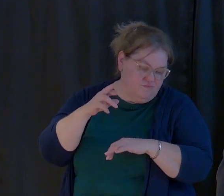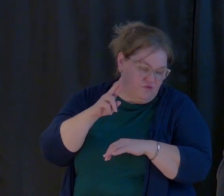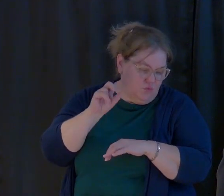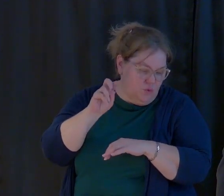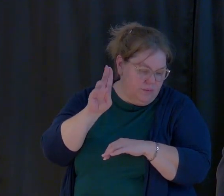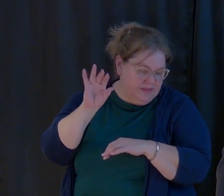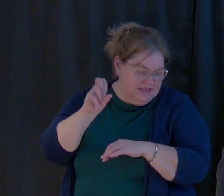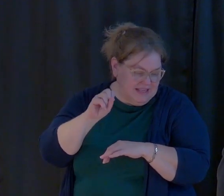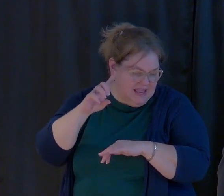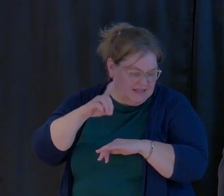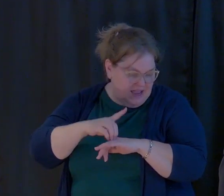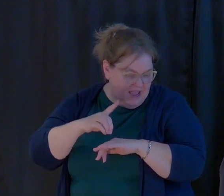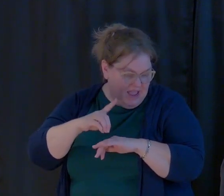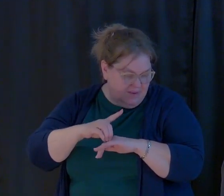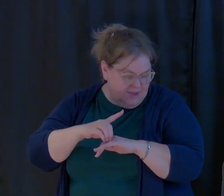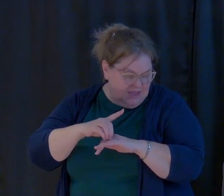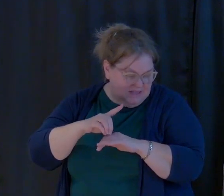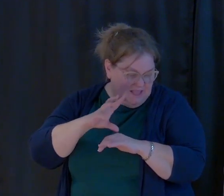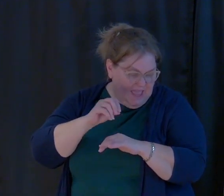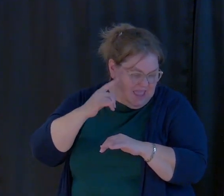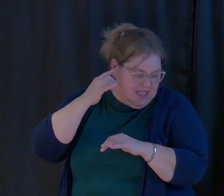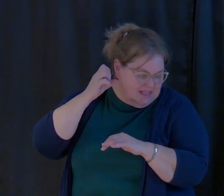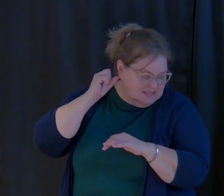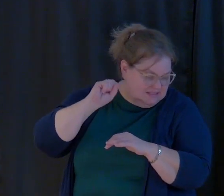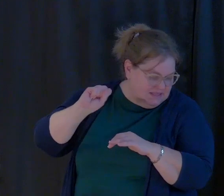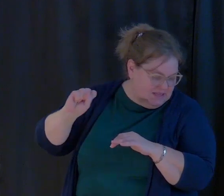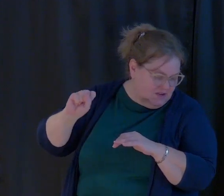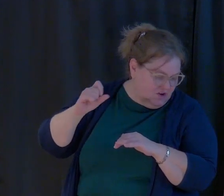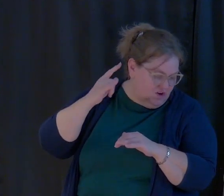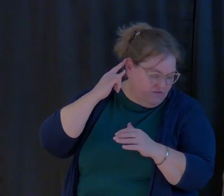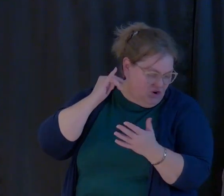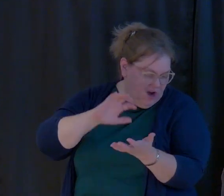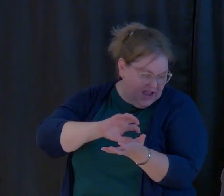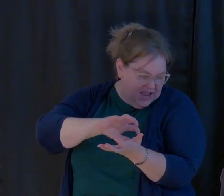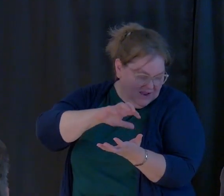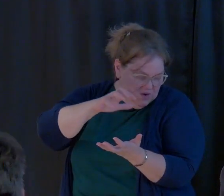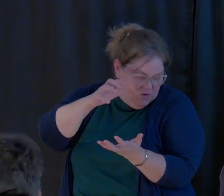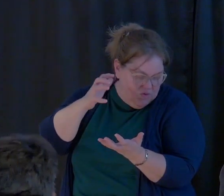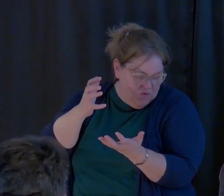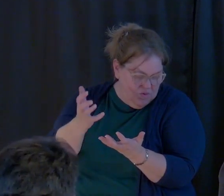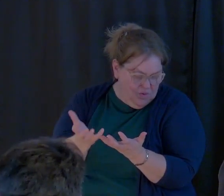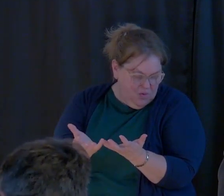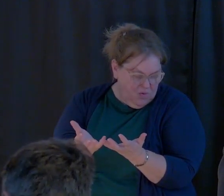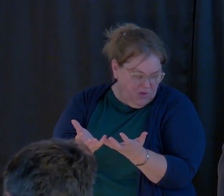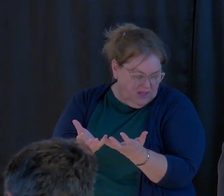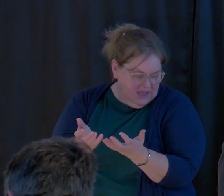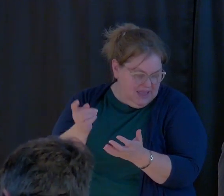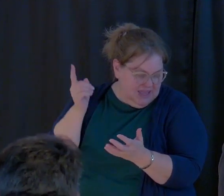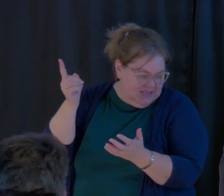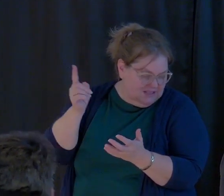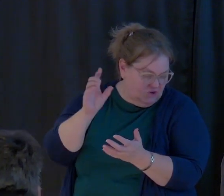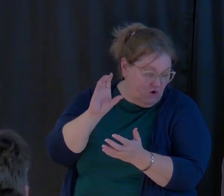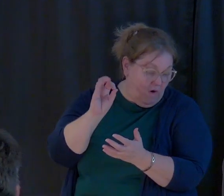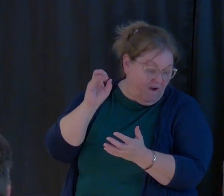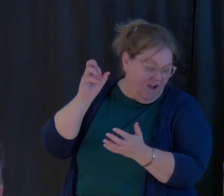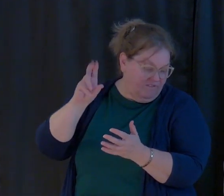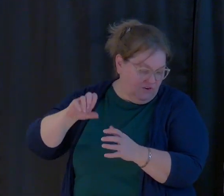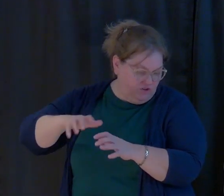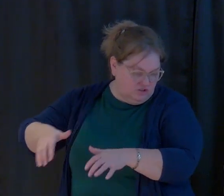rubies and diamonds, of silver and gold. His